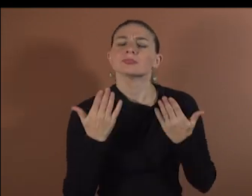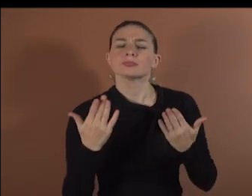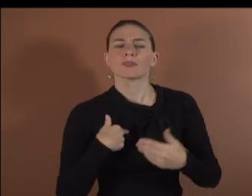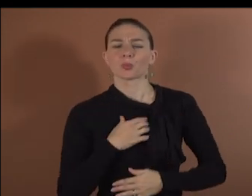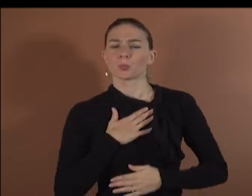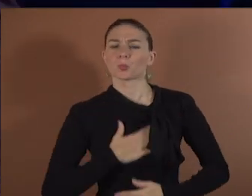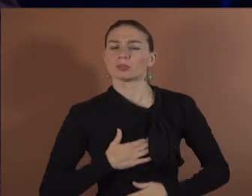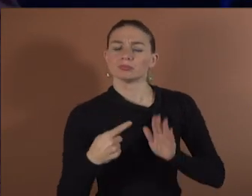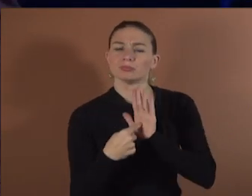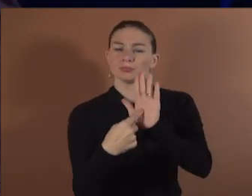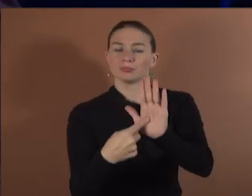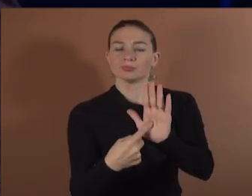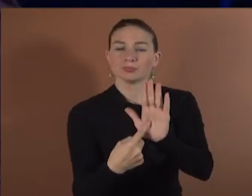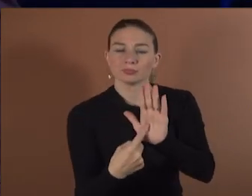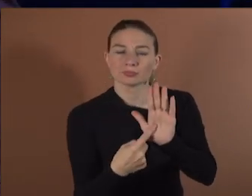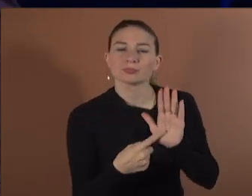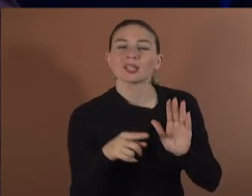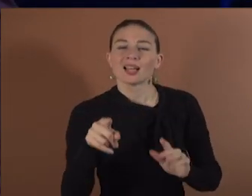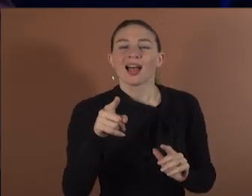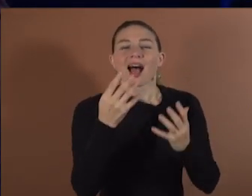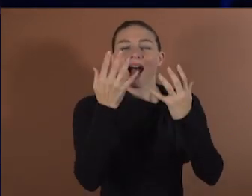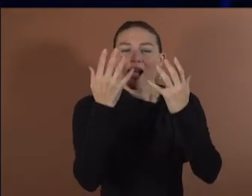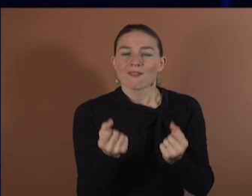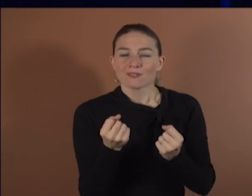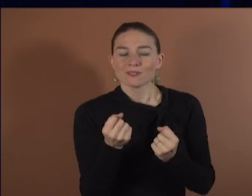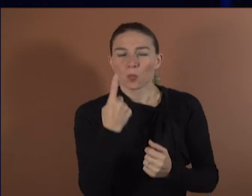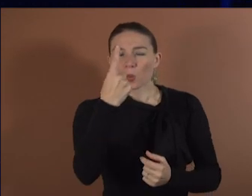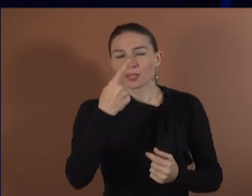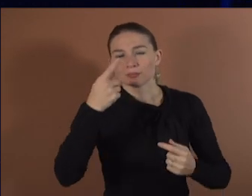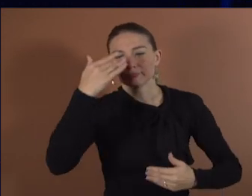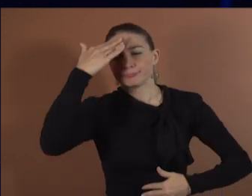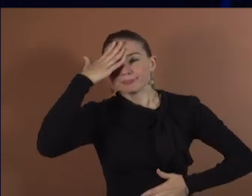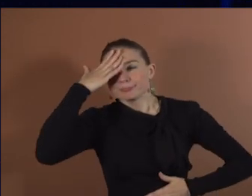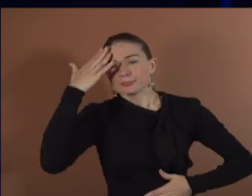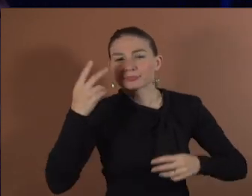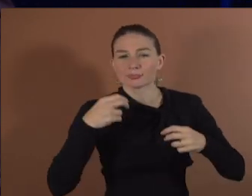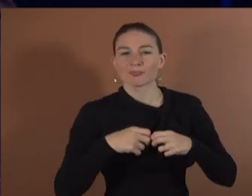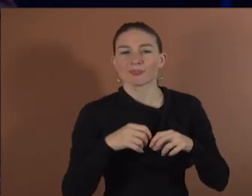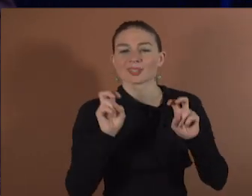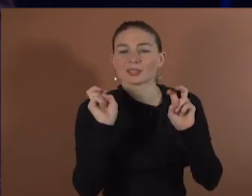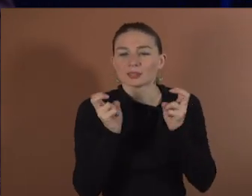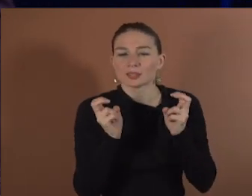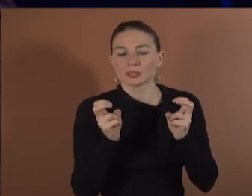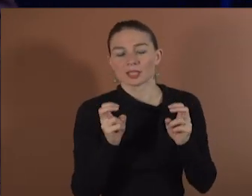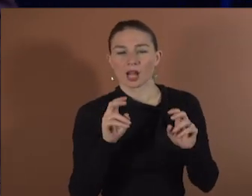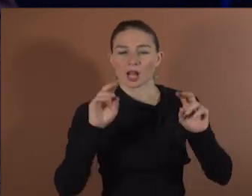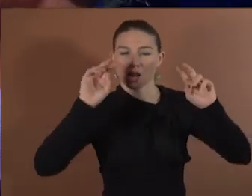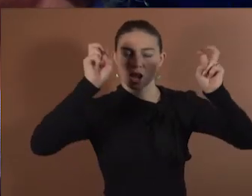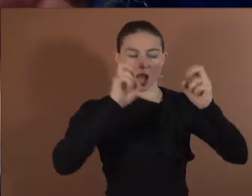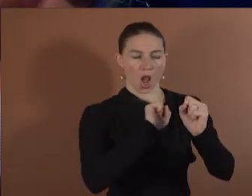locked-in means? If you are locked-in, you can no longer move the muscles of your body.